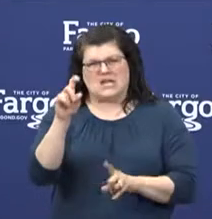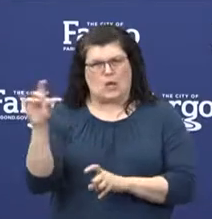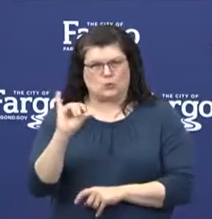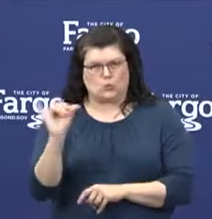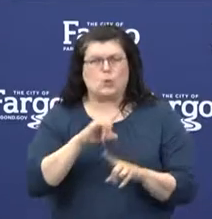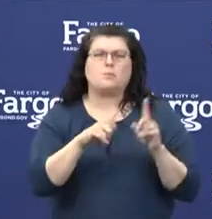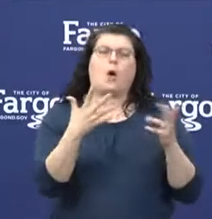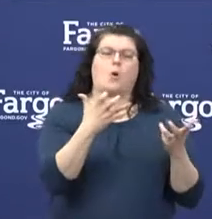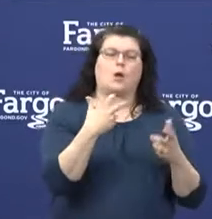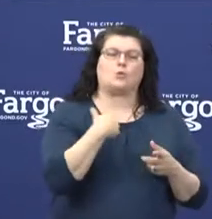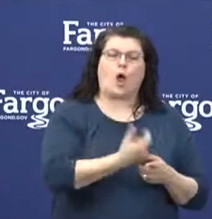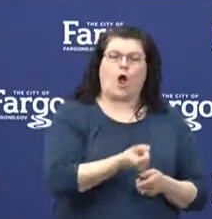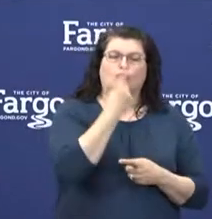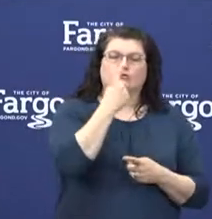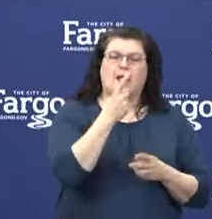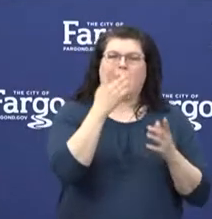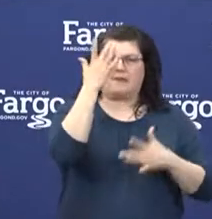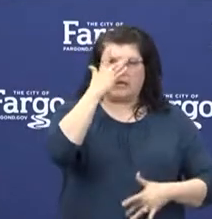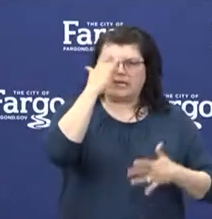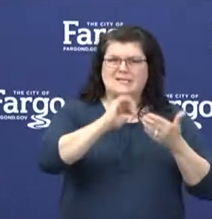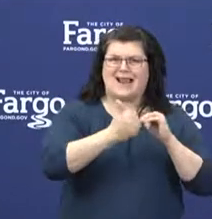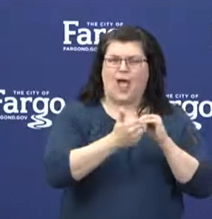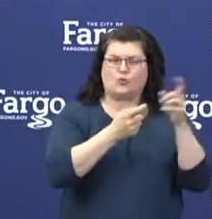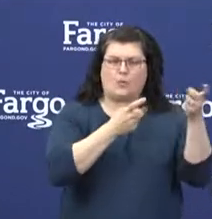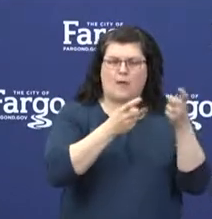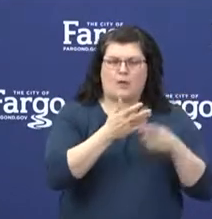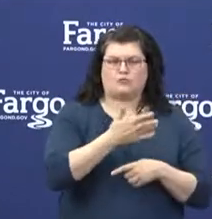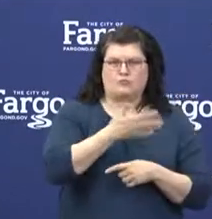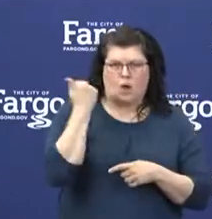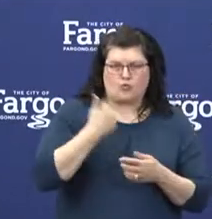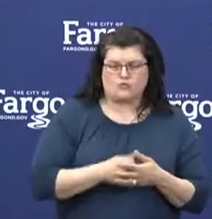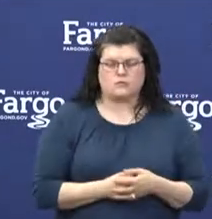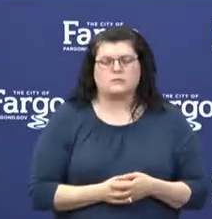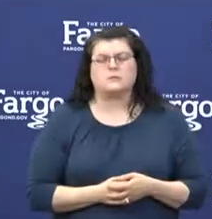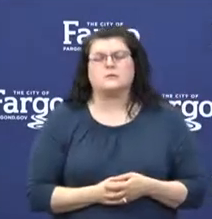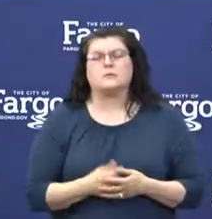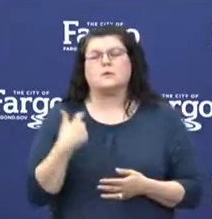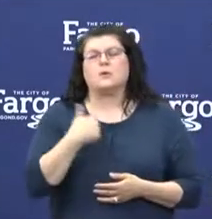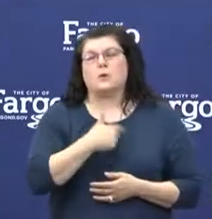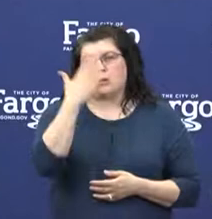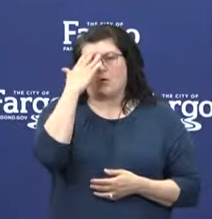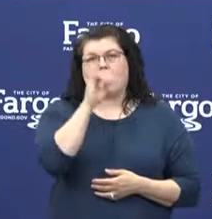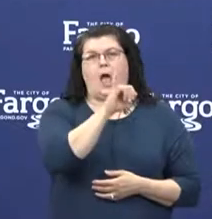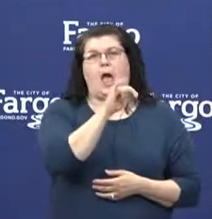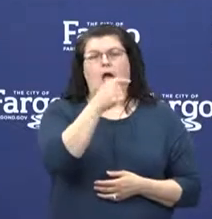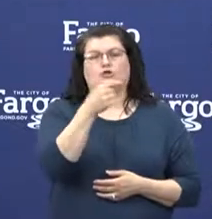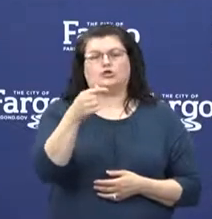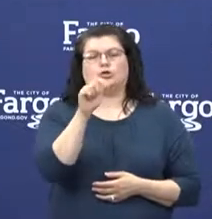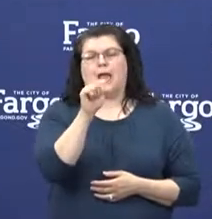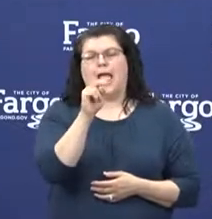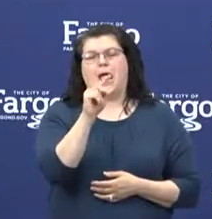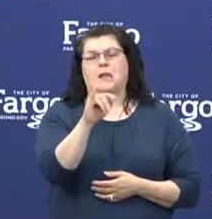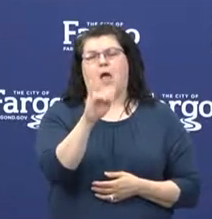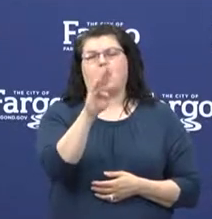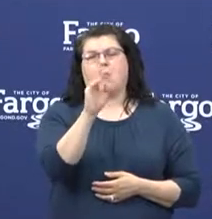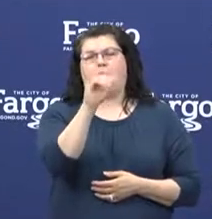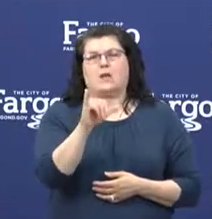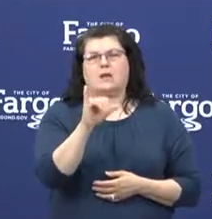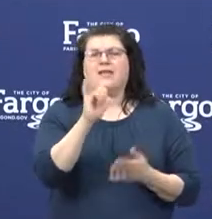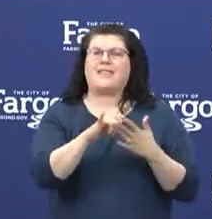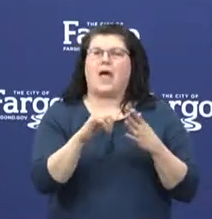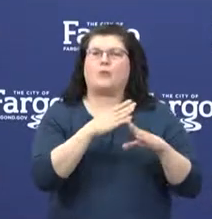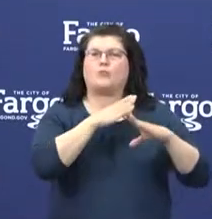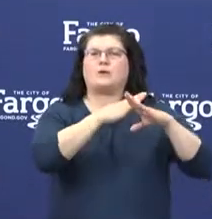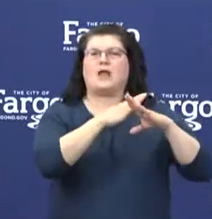the disease and how better to manage it. While we presume the presence of the IgG antibody is protective, medical